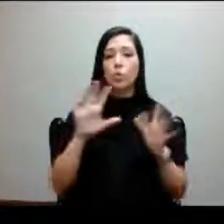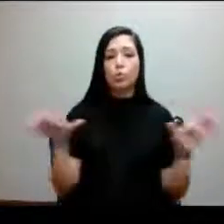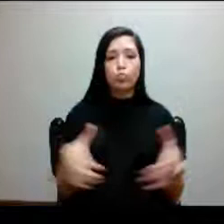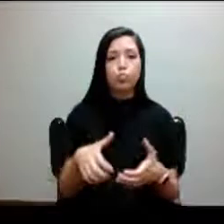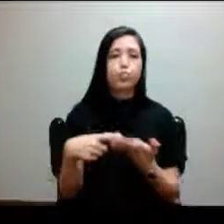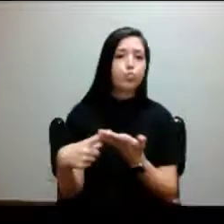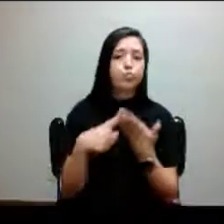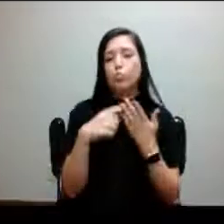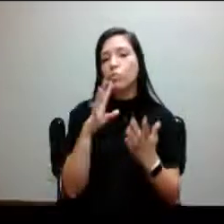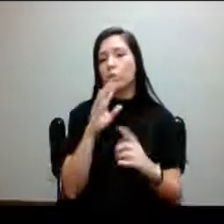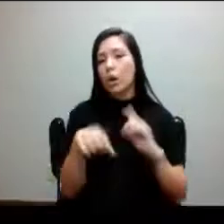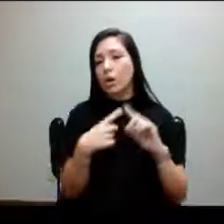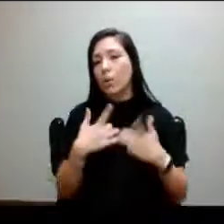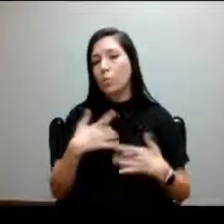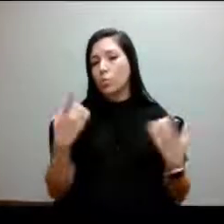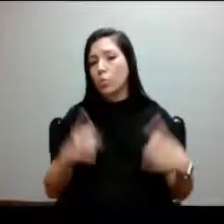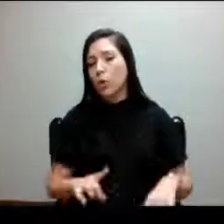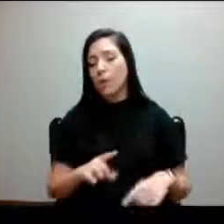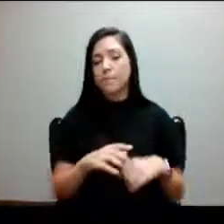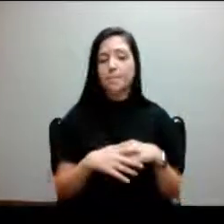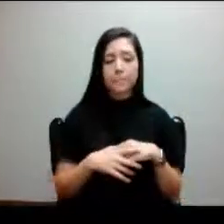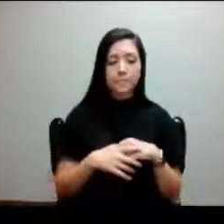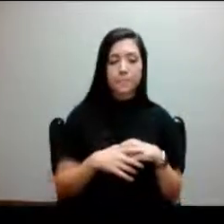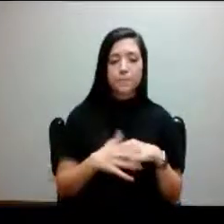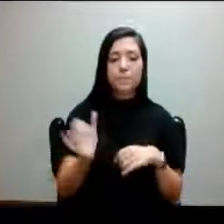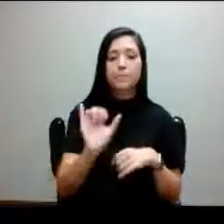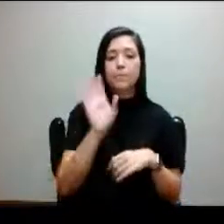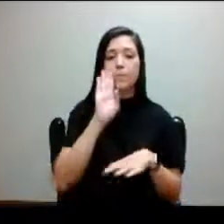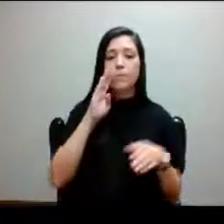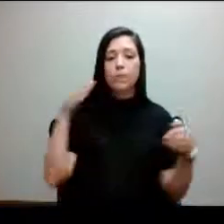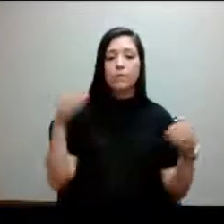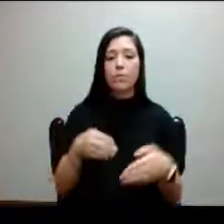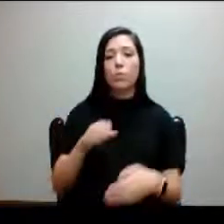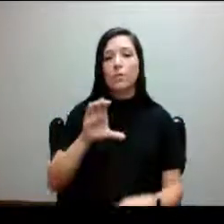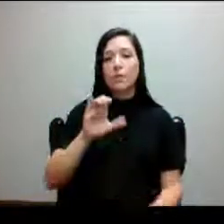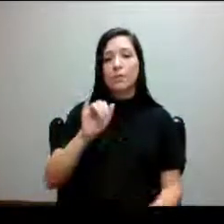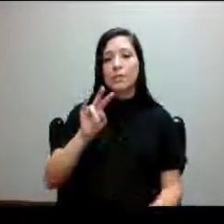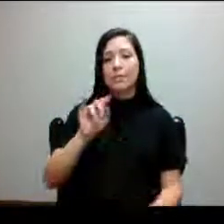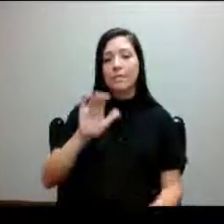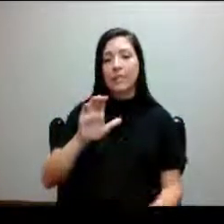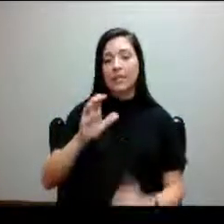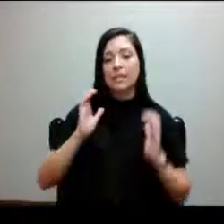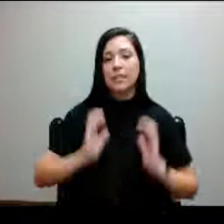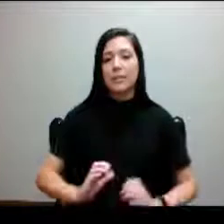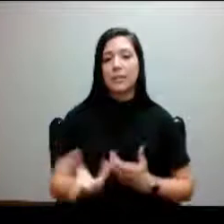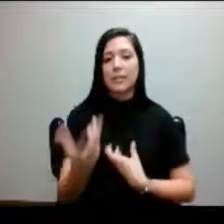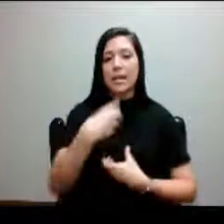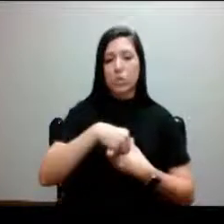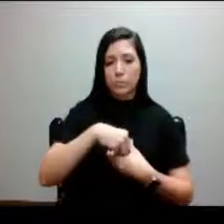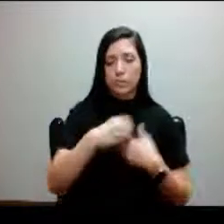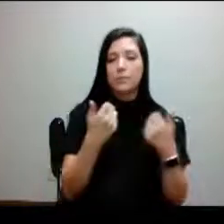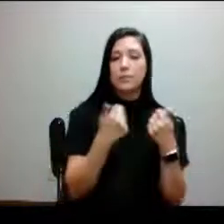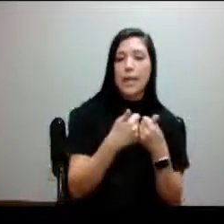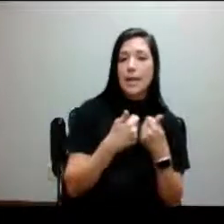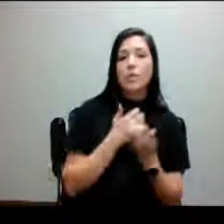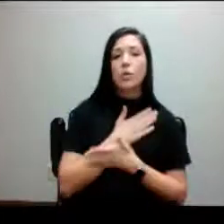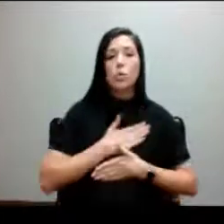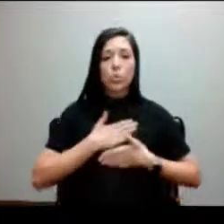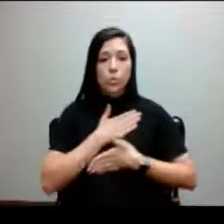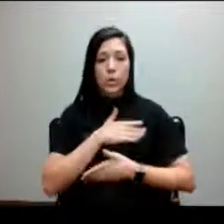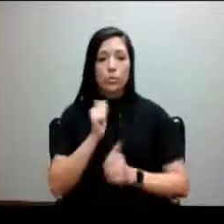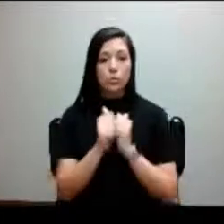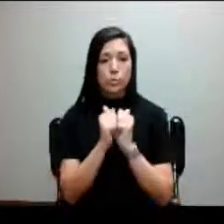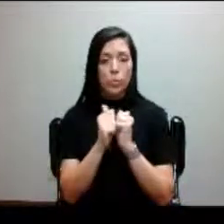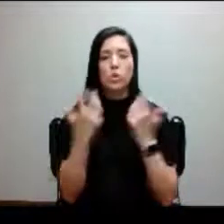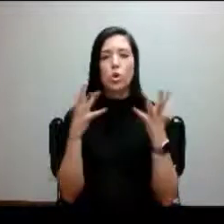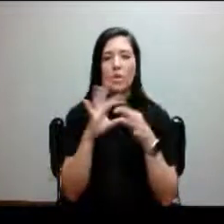in their mind. But we'll also have a focus on our civic engagement and community service, gaming and recreational sports. I mentioned that